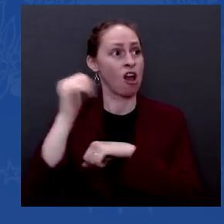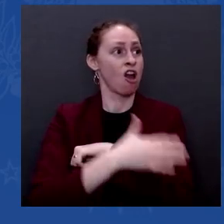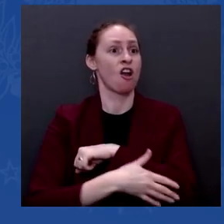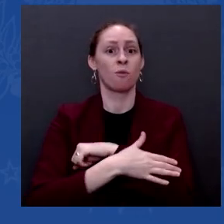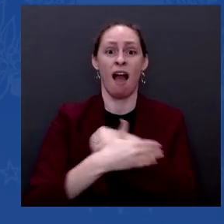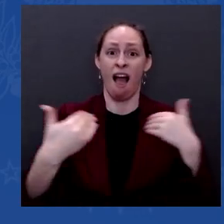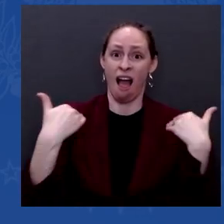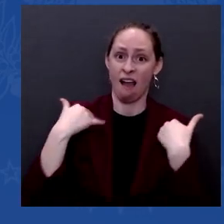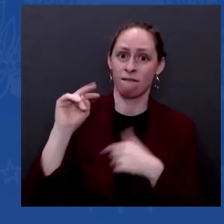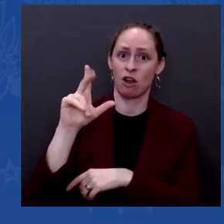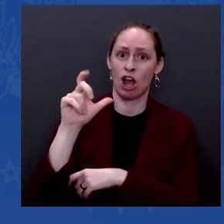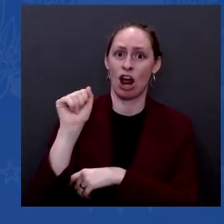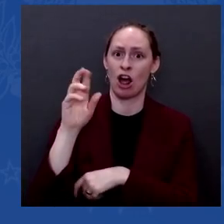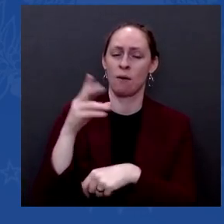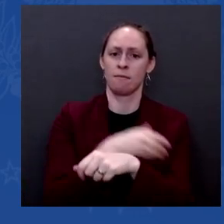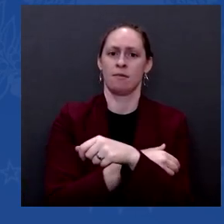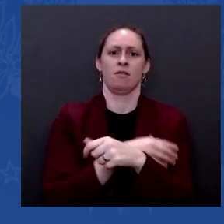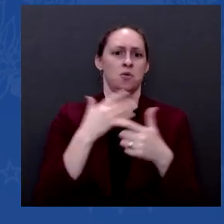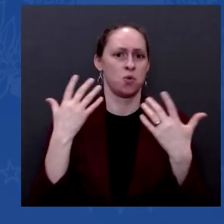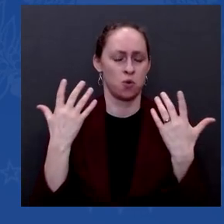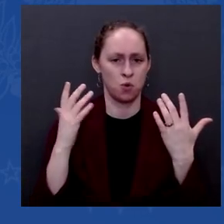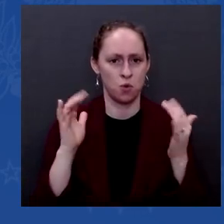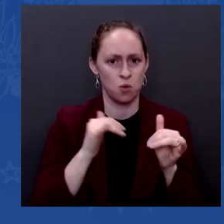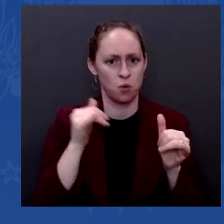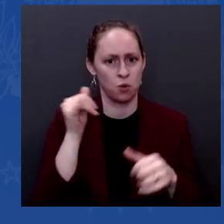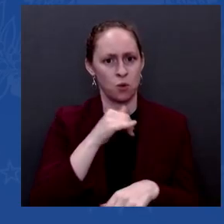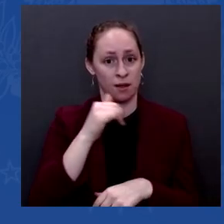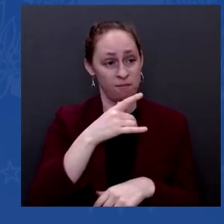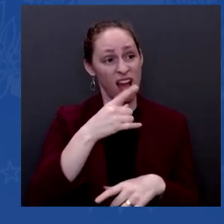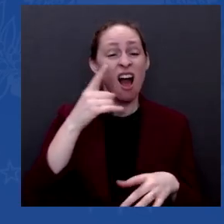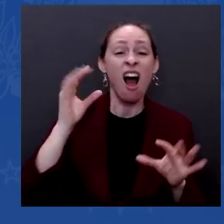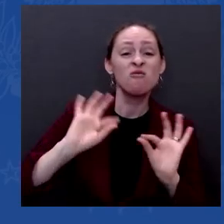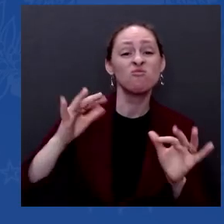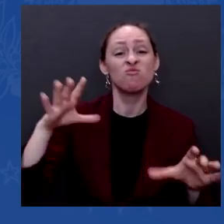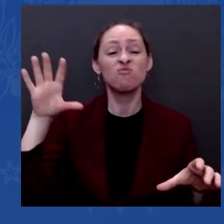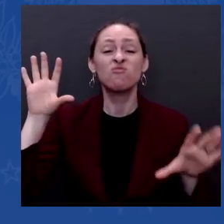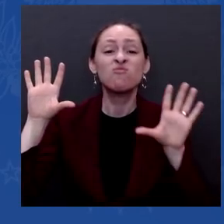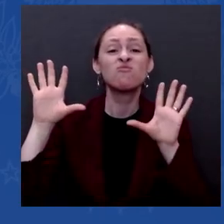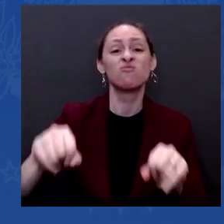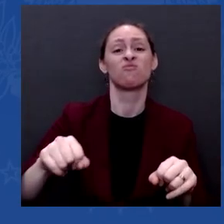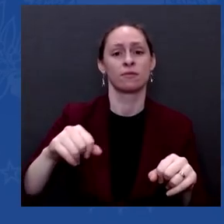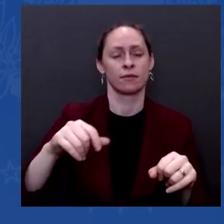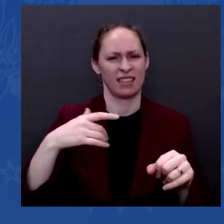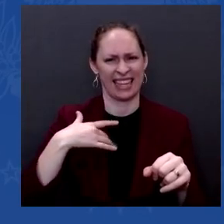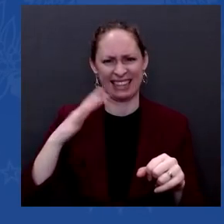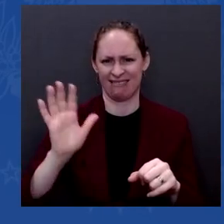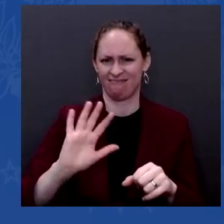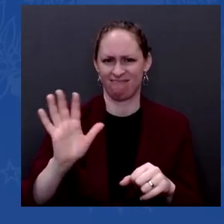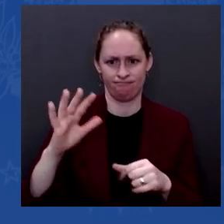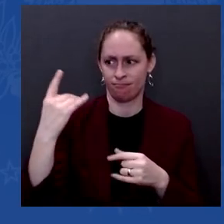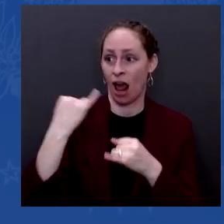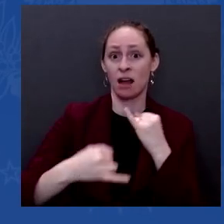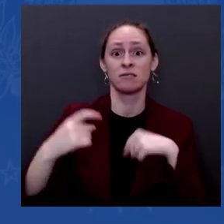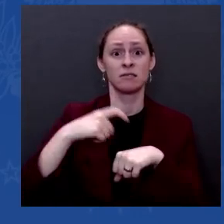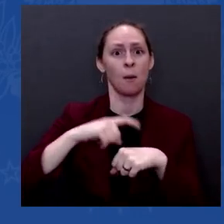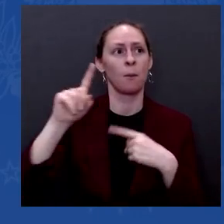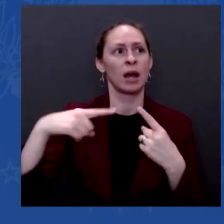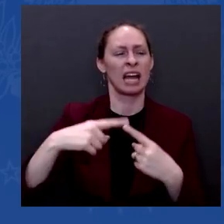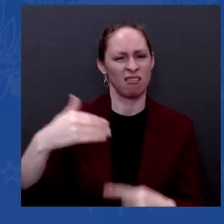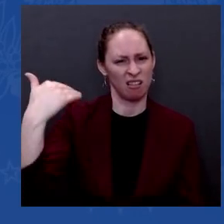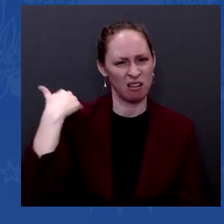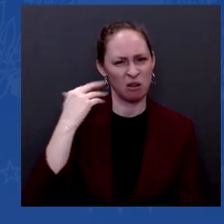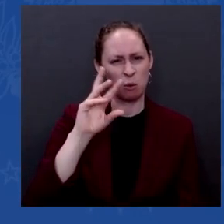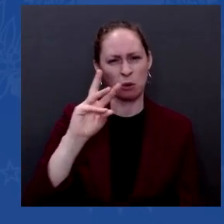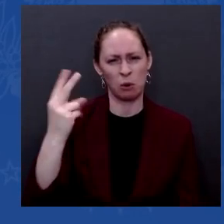happened since World War II. This has been the most consequential thing that's happened in the world in terms of war and peace — World War